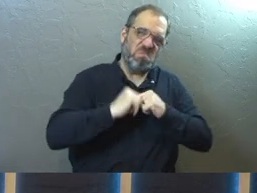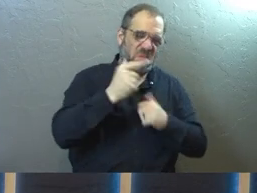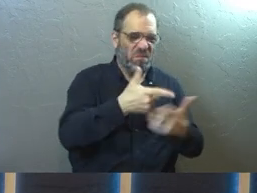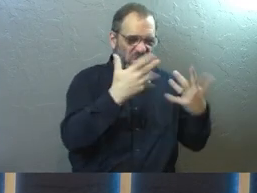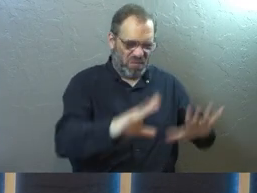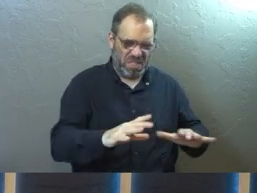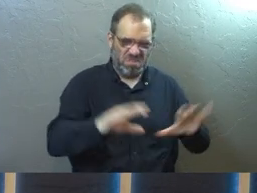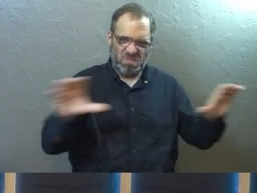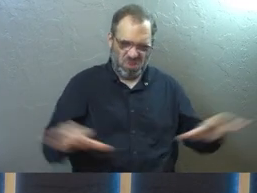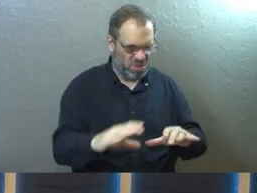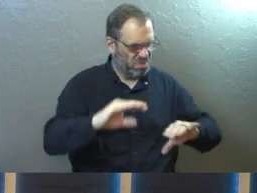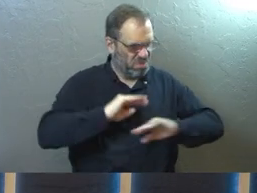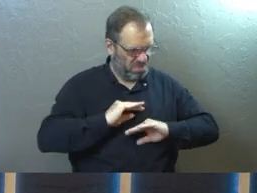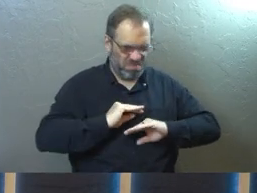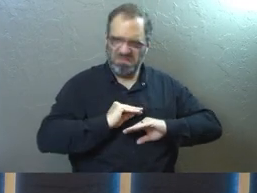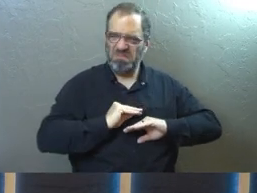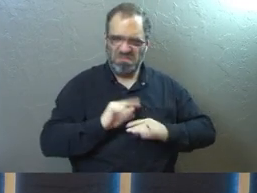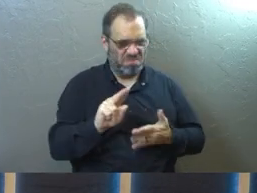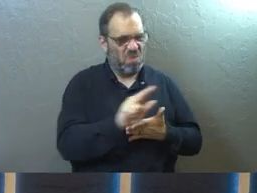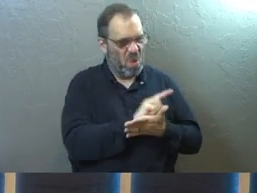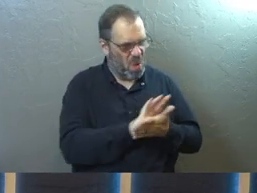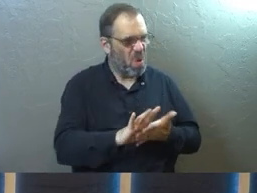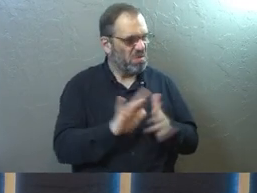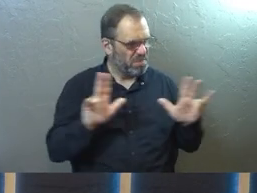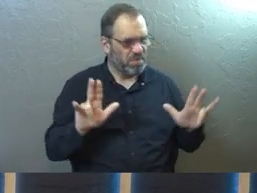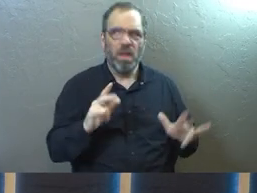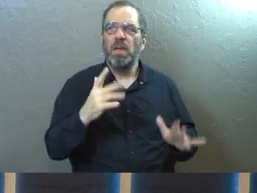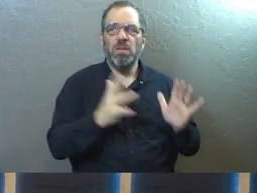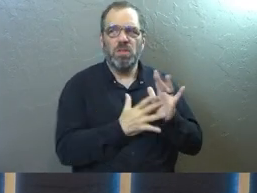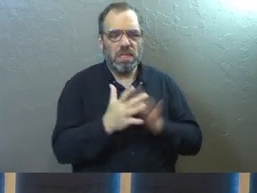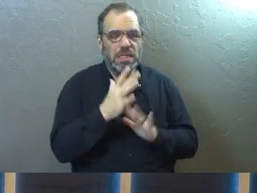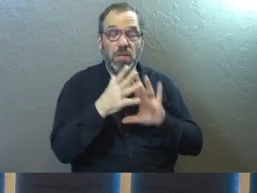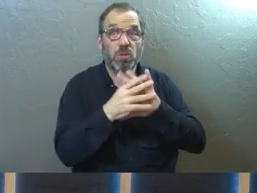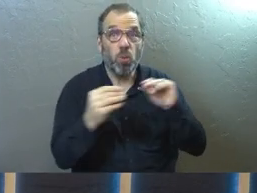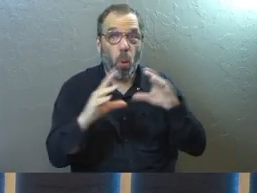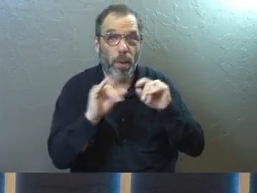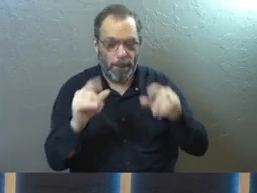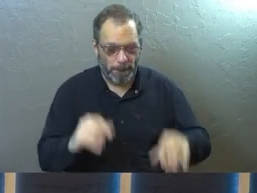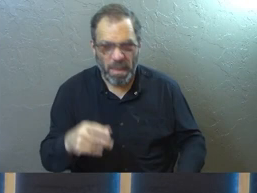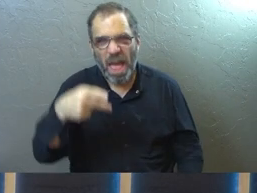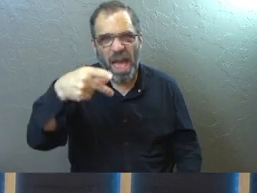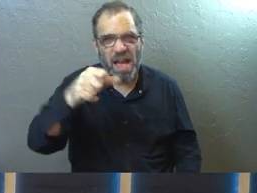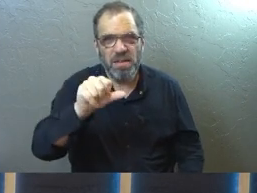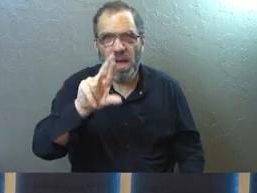that they need to do and that they're pretty holy people. Jesus tells this parable to them.